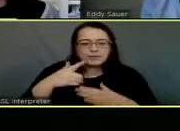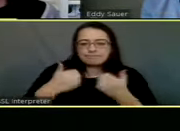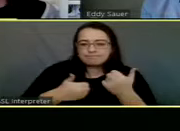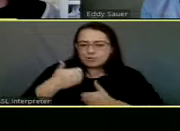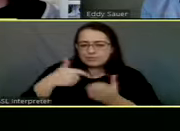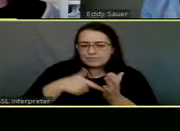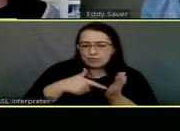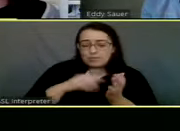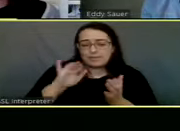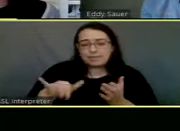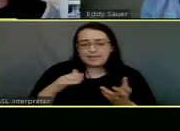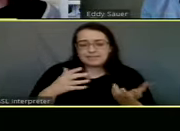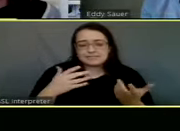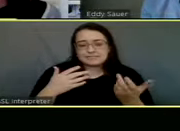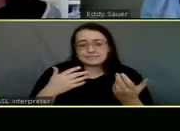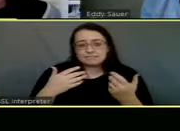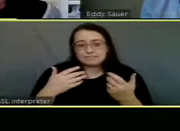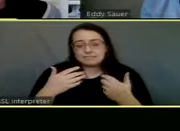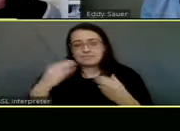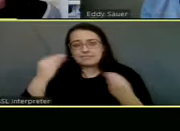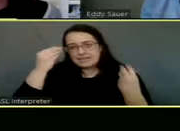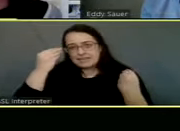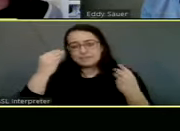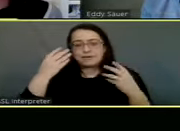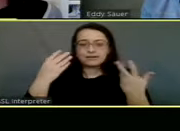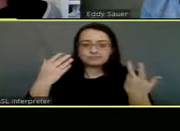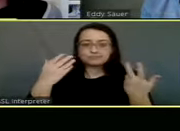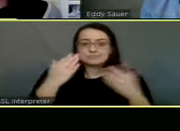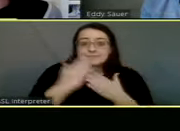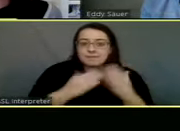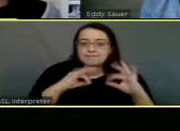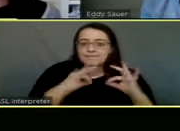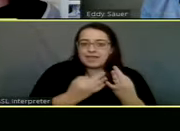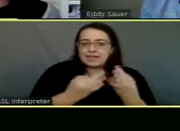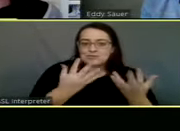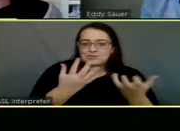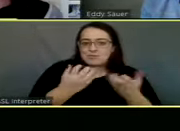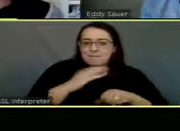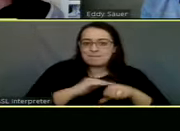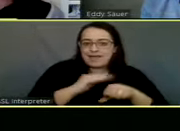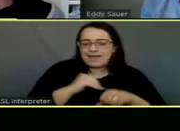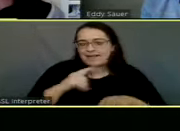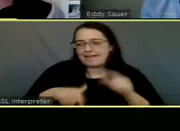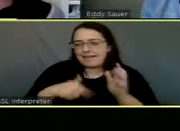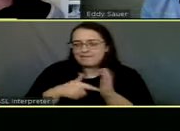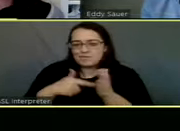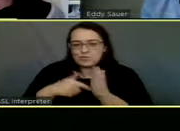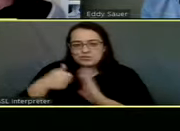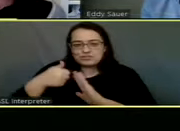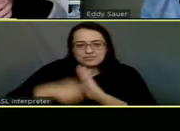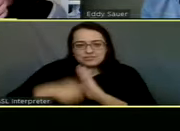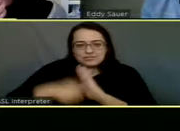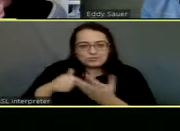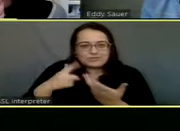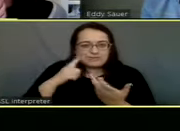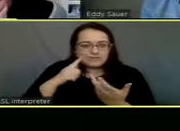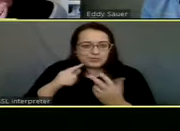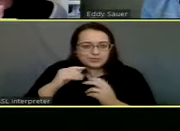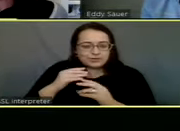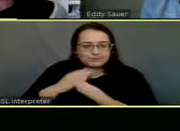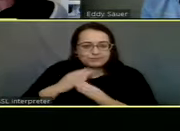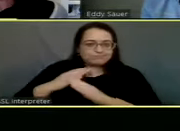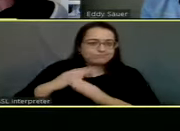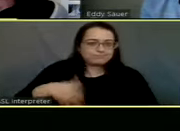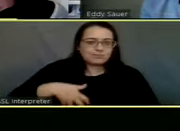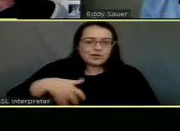Because certainly that's a burden for all of us thinking about families that want to own a pet, but maybe can't afford to get it spayed or neutered. And is